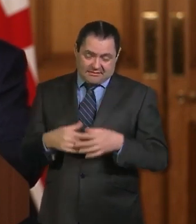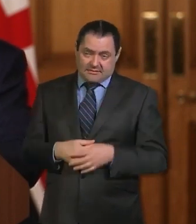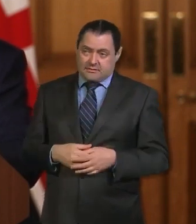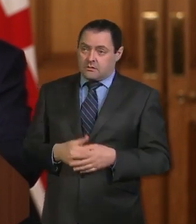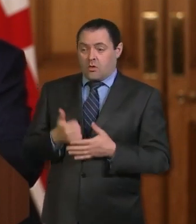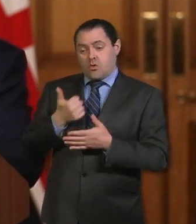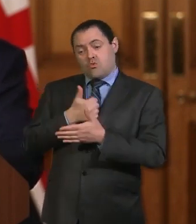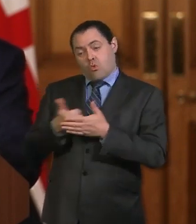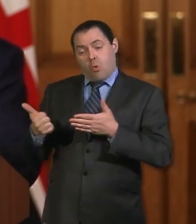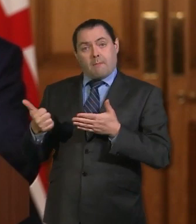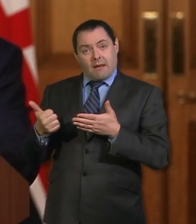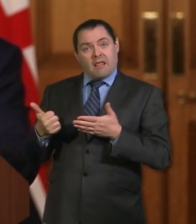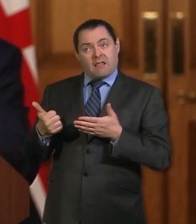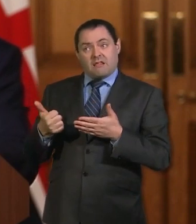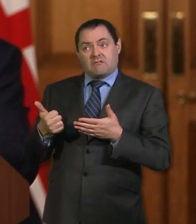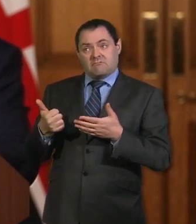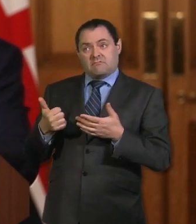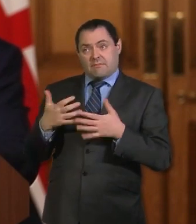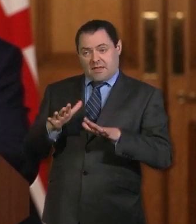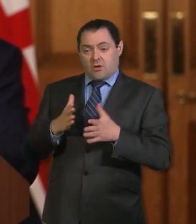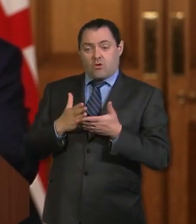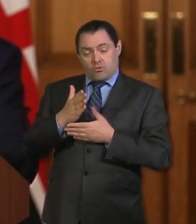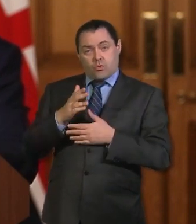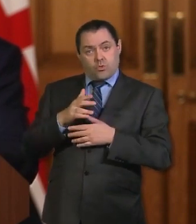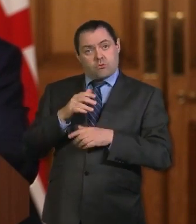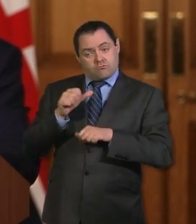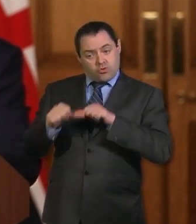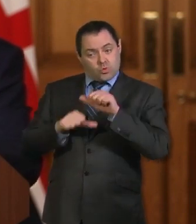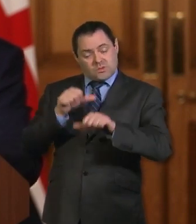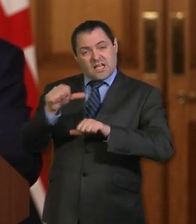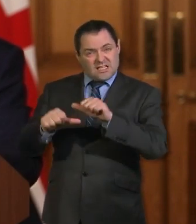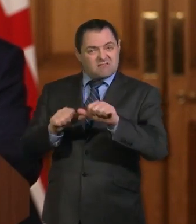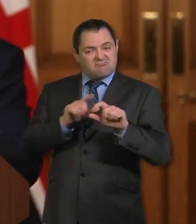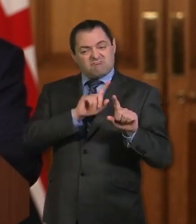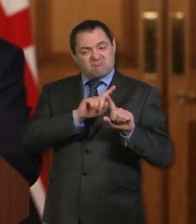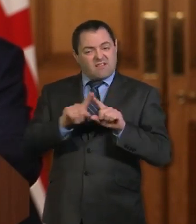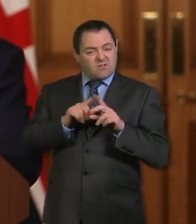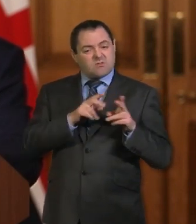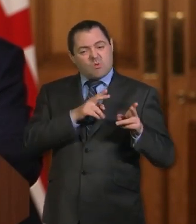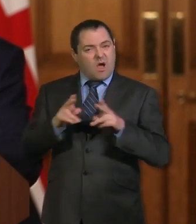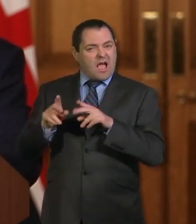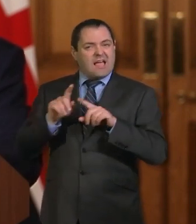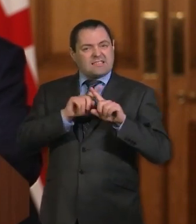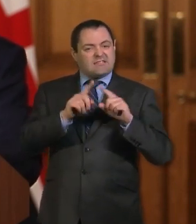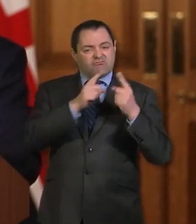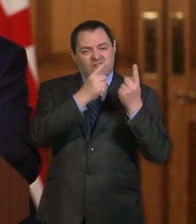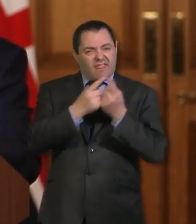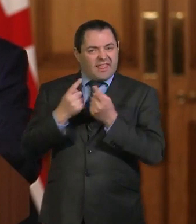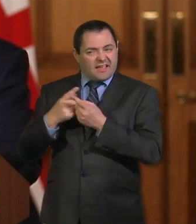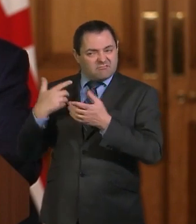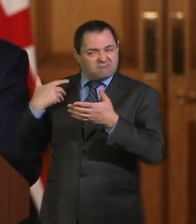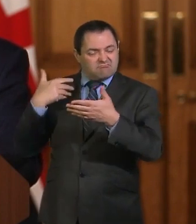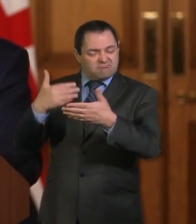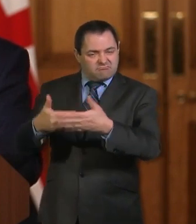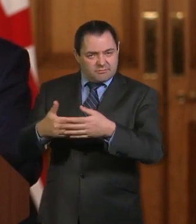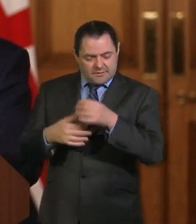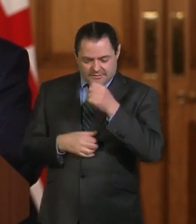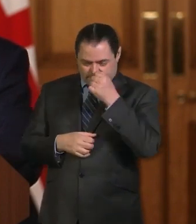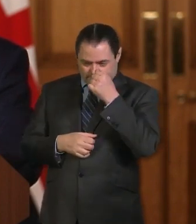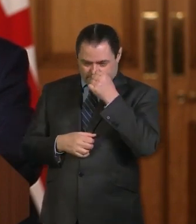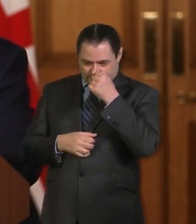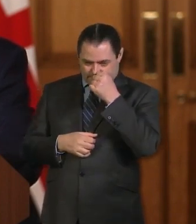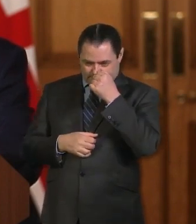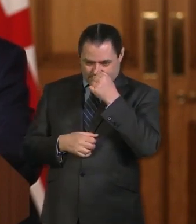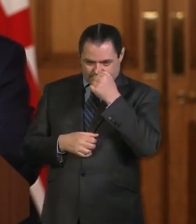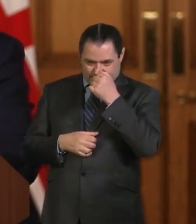through this process in quite a lot of different ways over quite a long period of time with this coronavirus, is you end up finding that actually after some